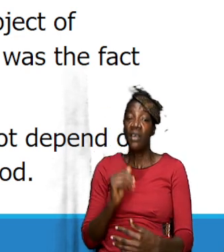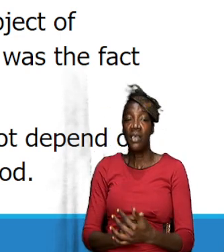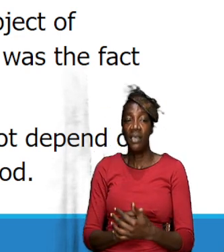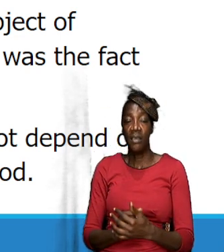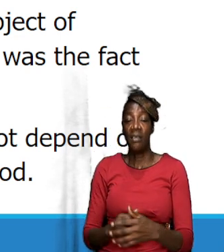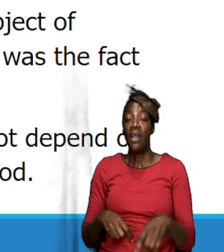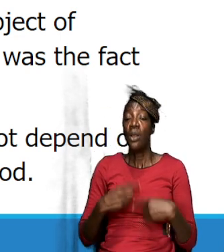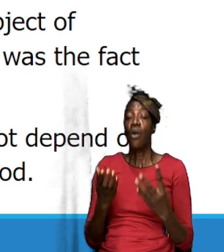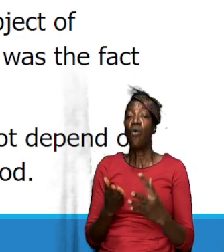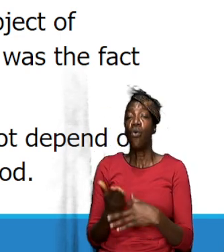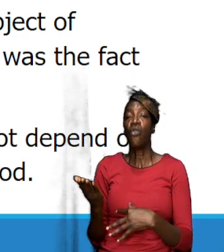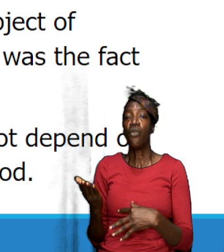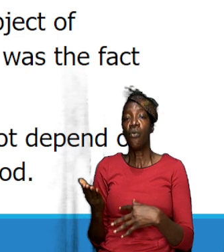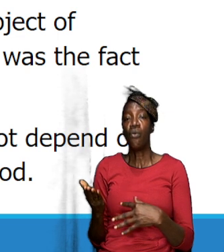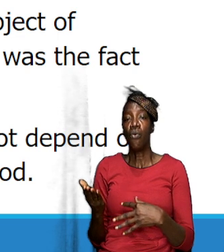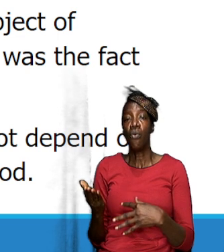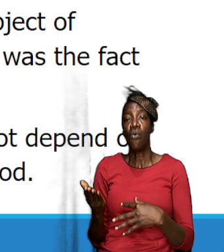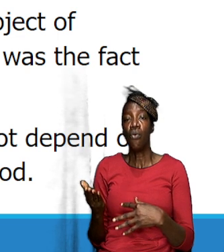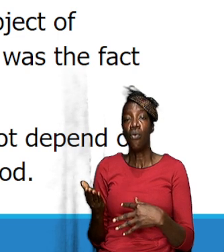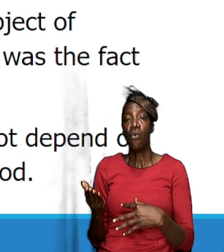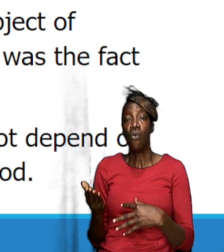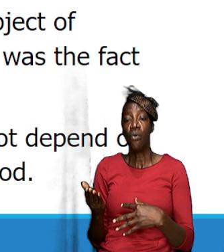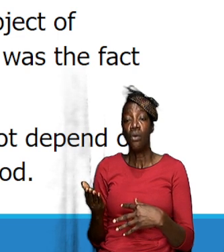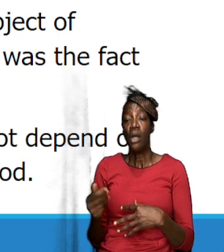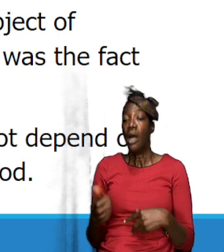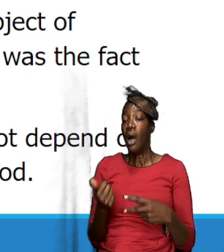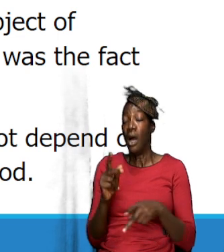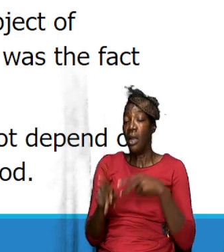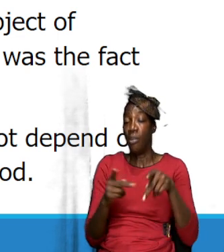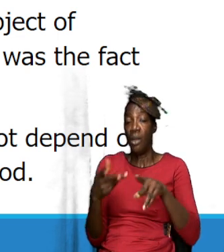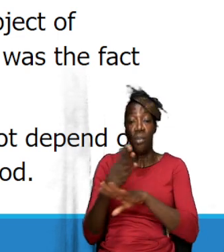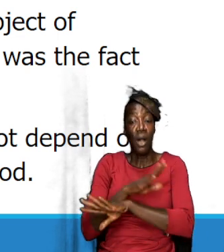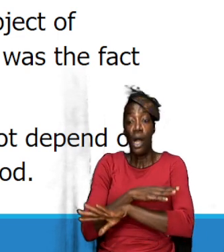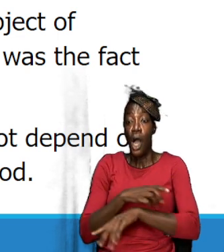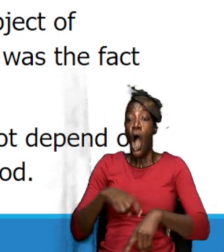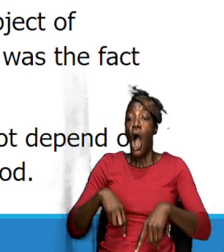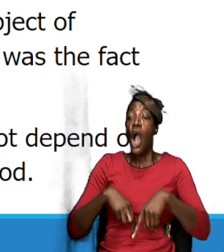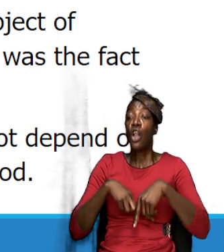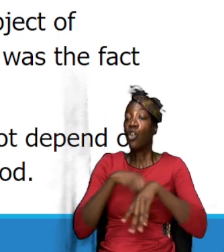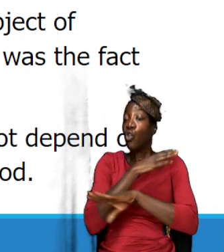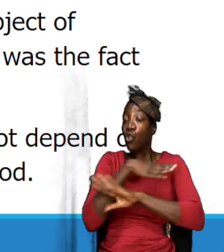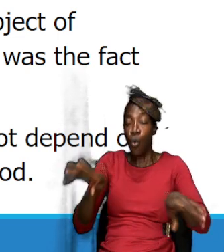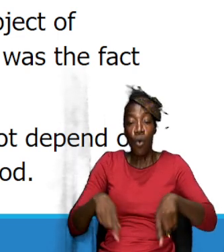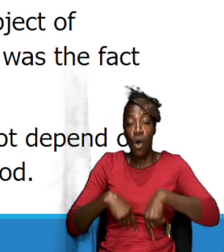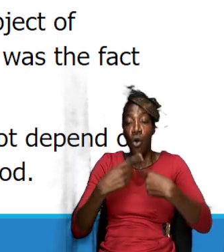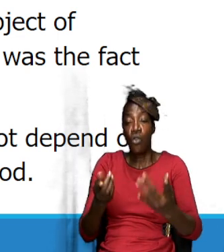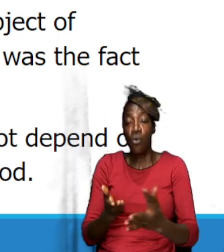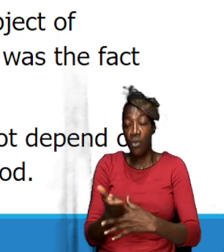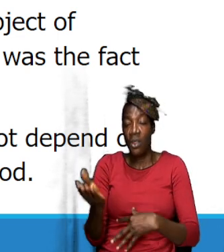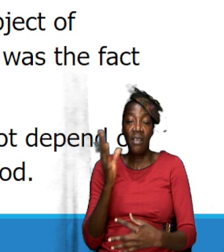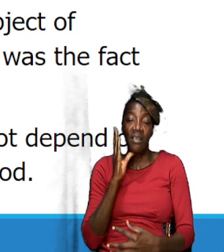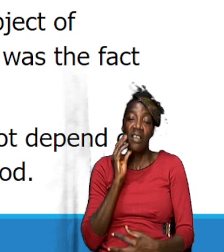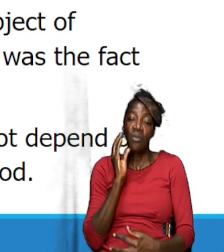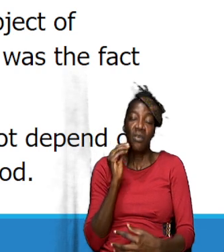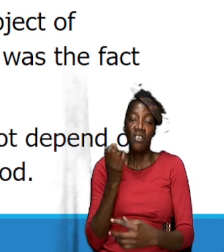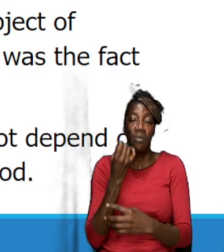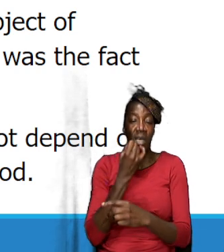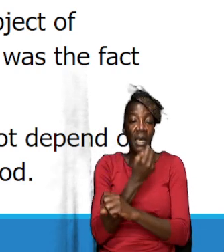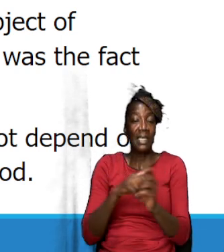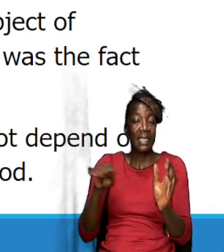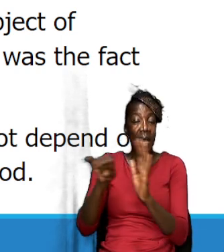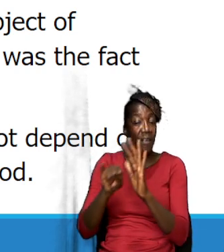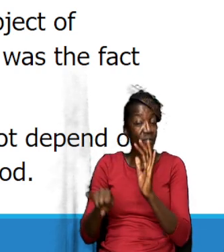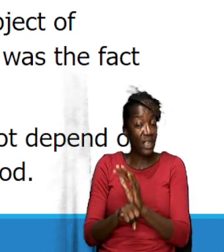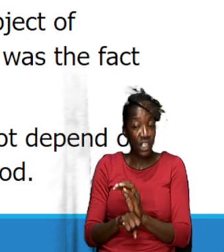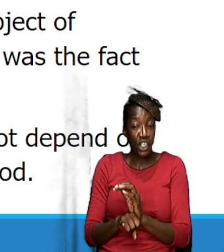to go through now the Samaritan would not have gone through any of those experiences you know because salvation was of the Jews so